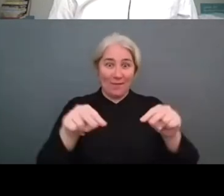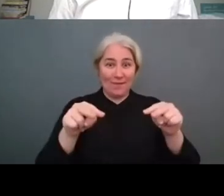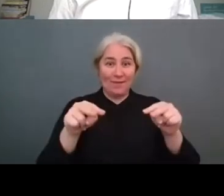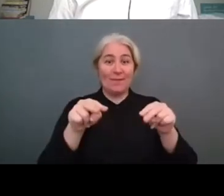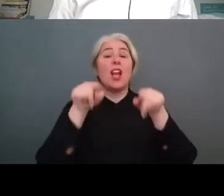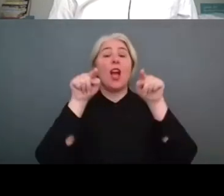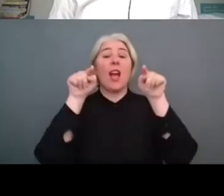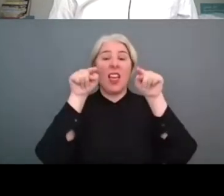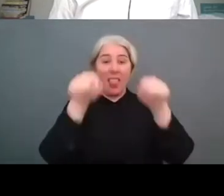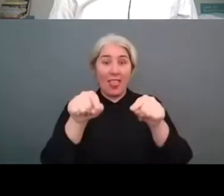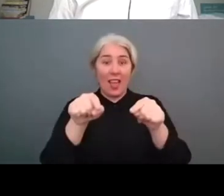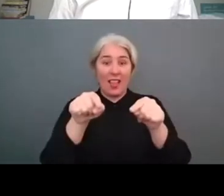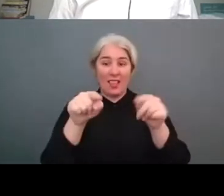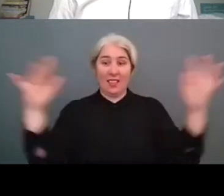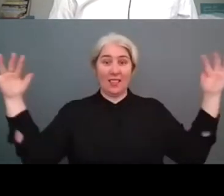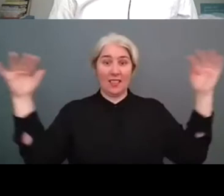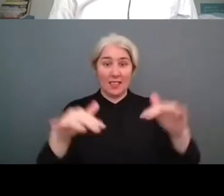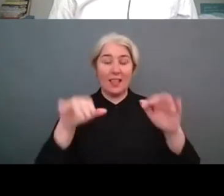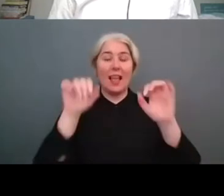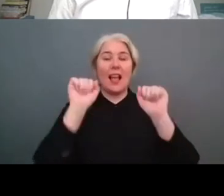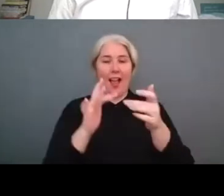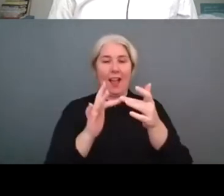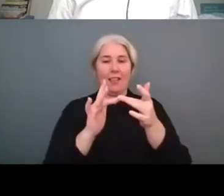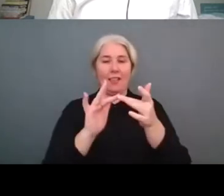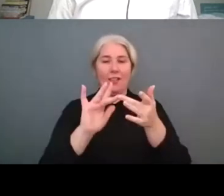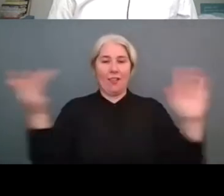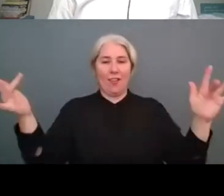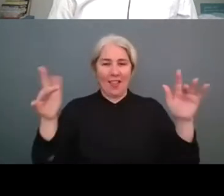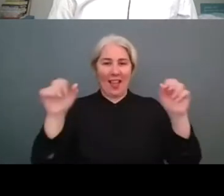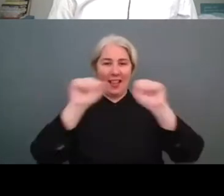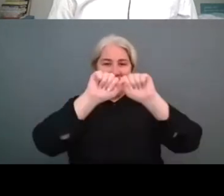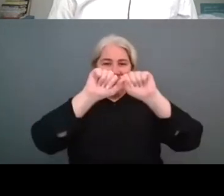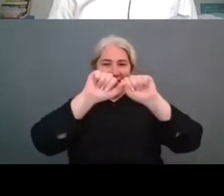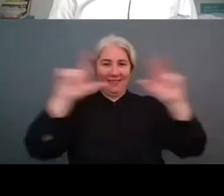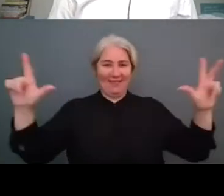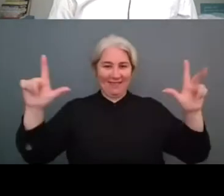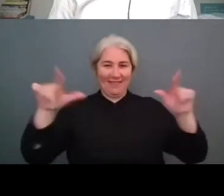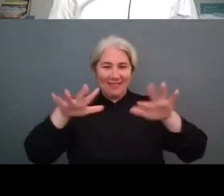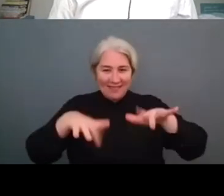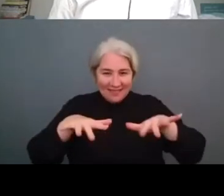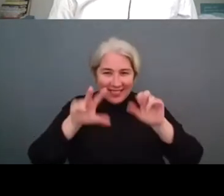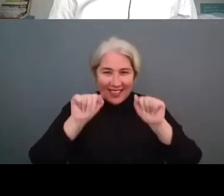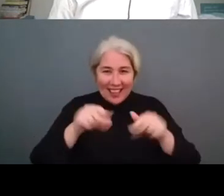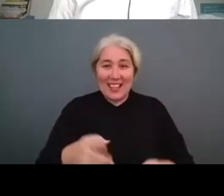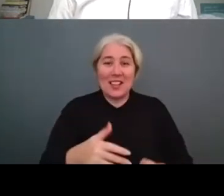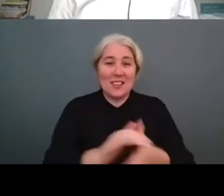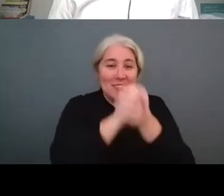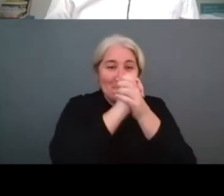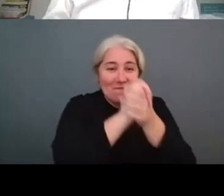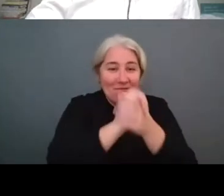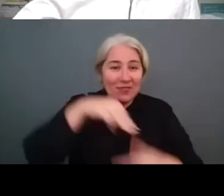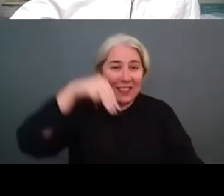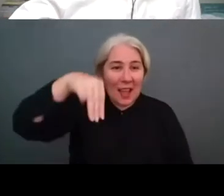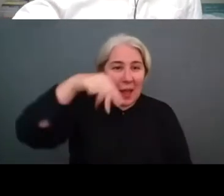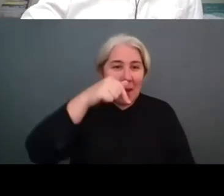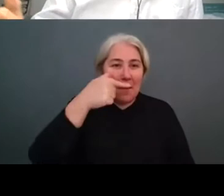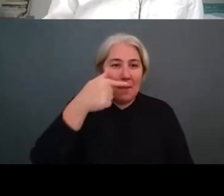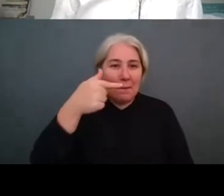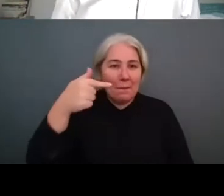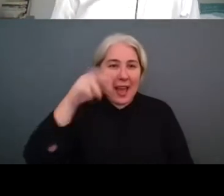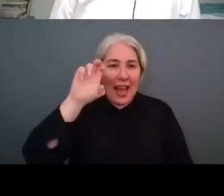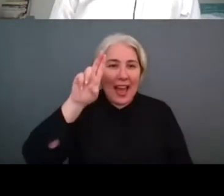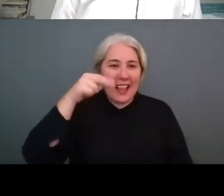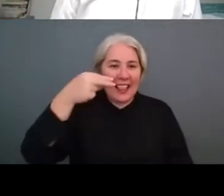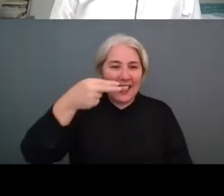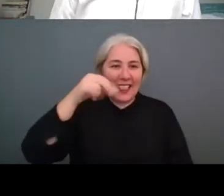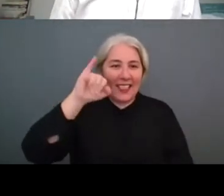thank you thank you so much good luck theo good luck matthieu we'll watch you swim at